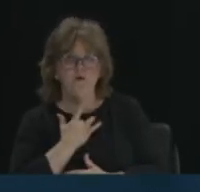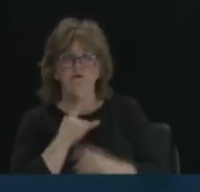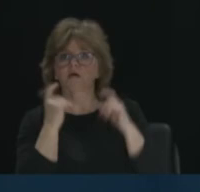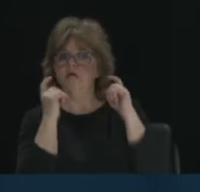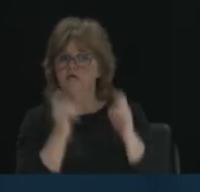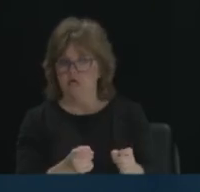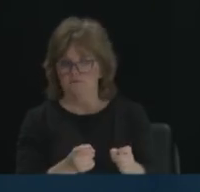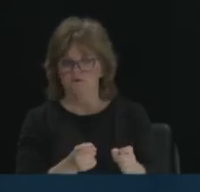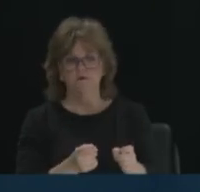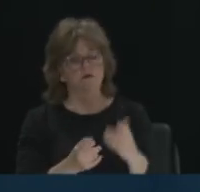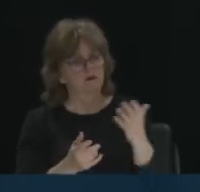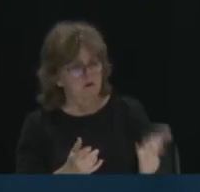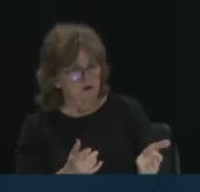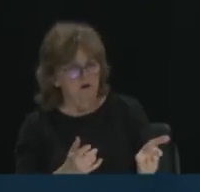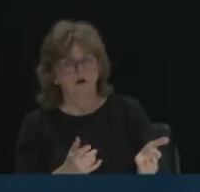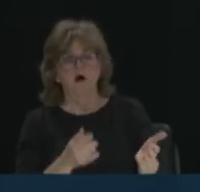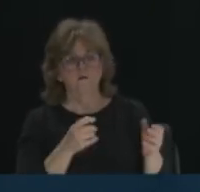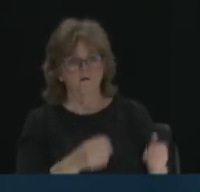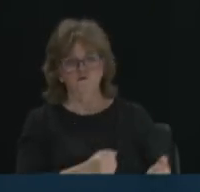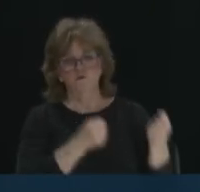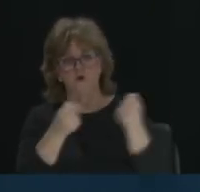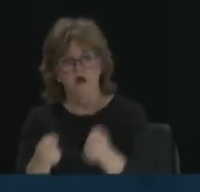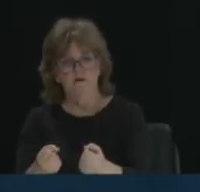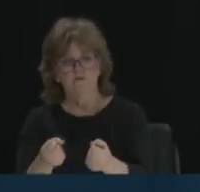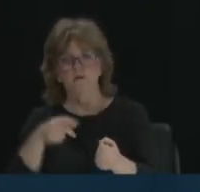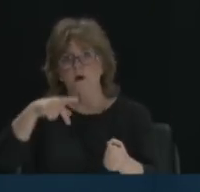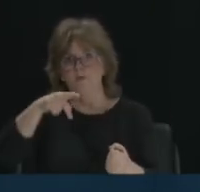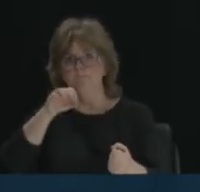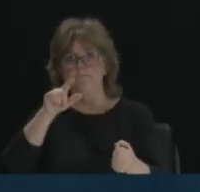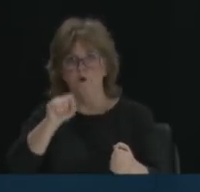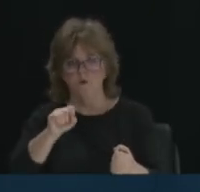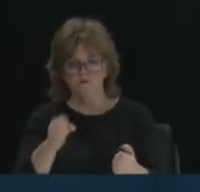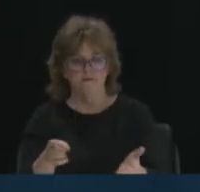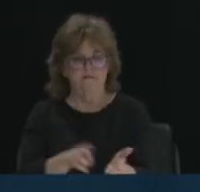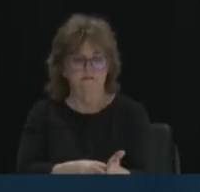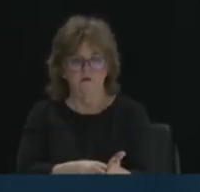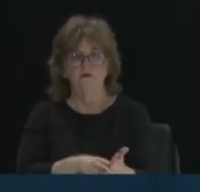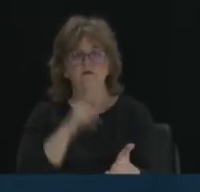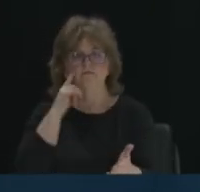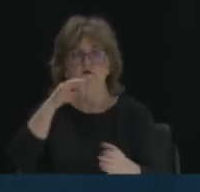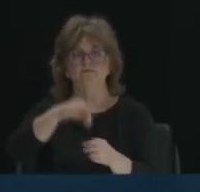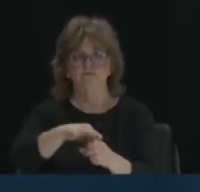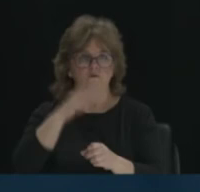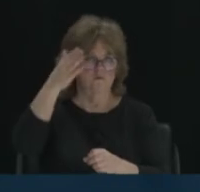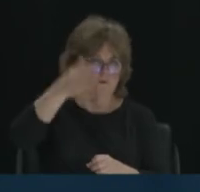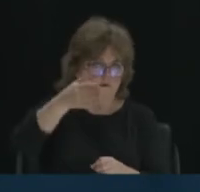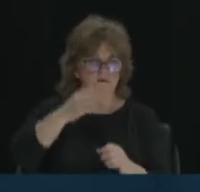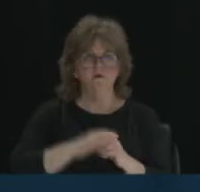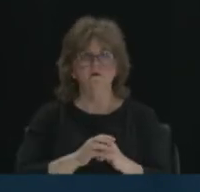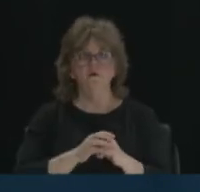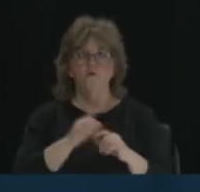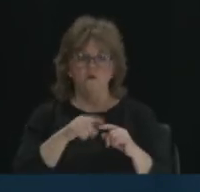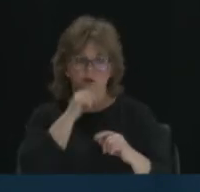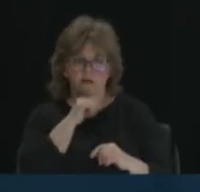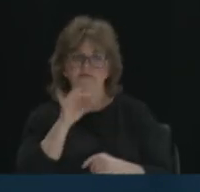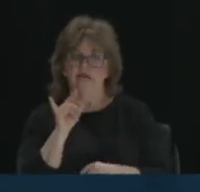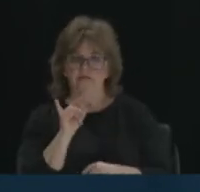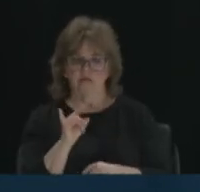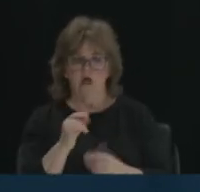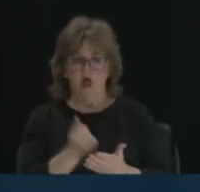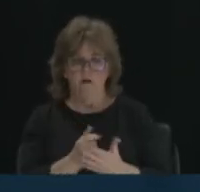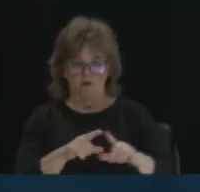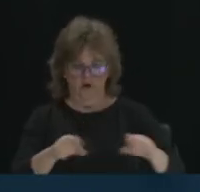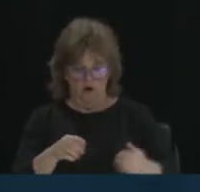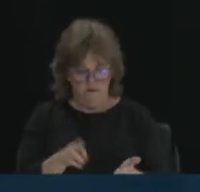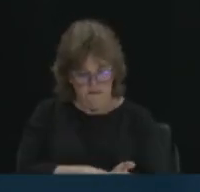the polls to be a registered voter. Start them off in the beginning when they become of age to be a registered voter. And